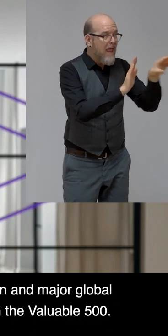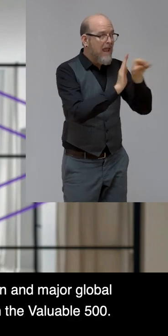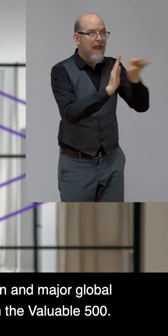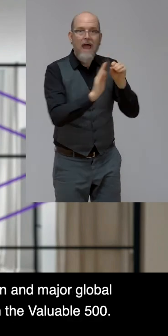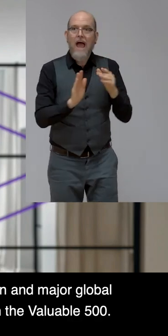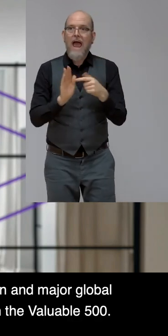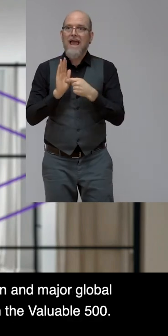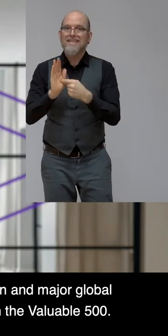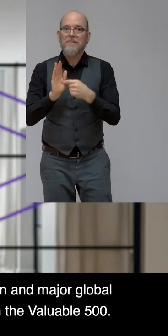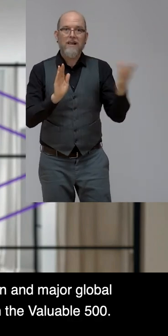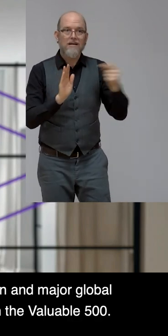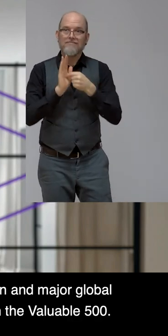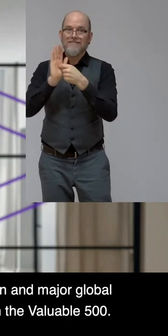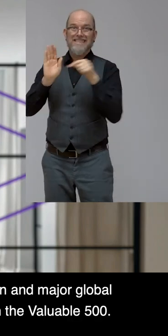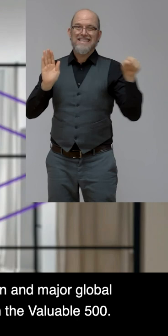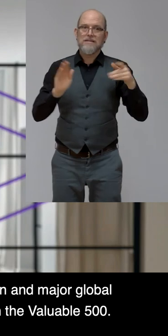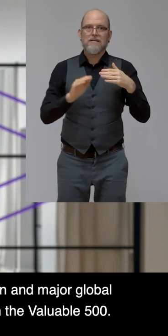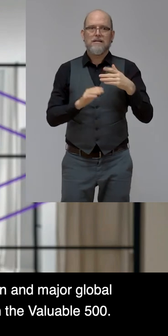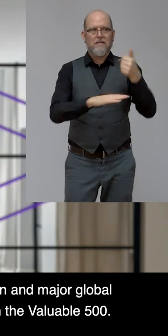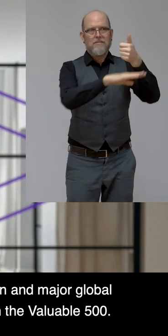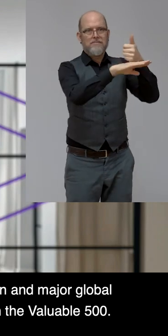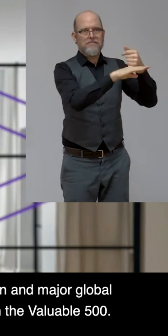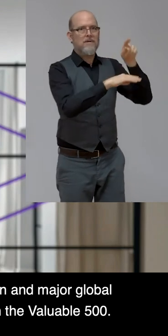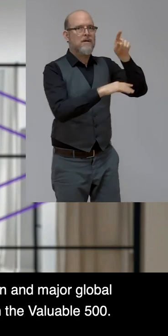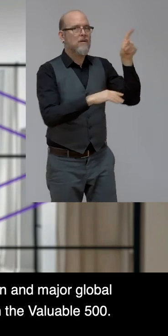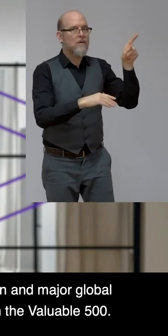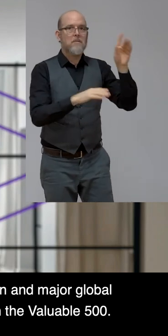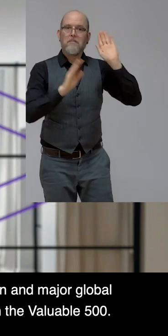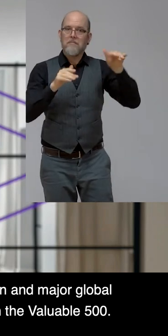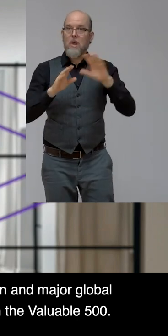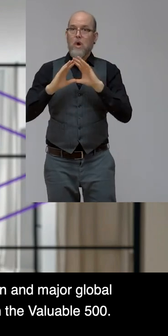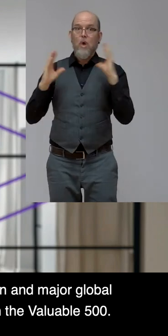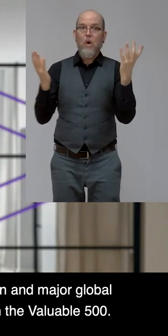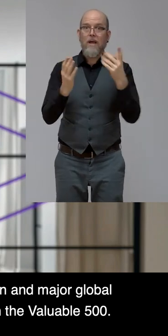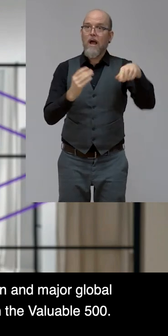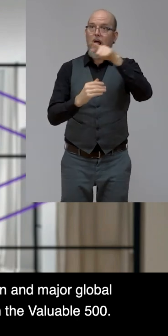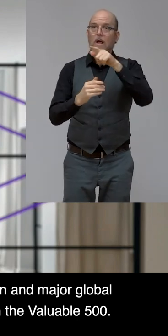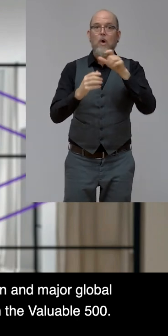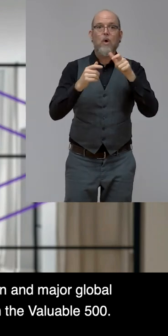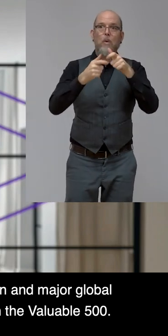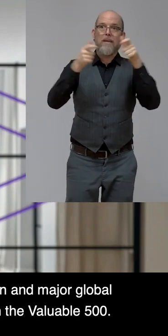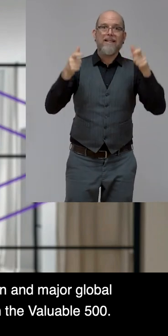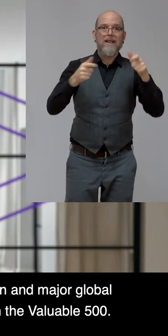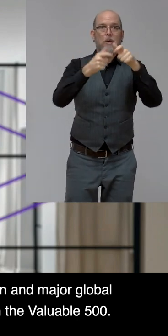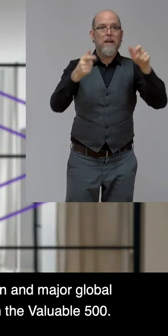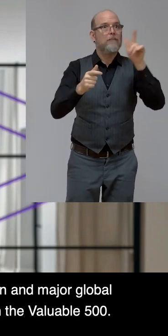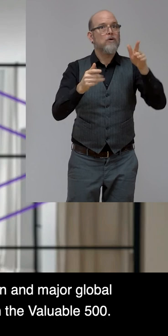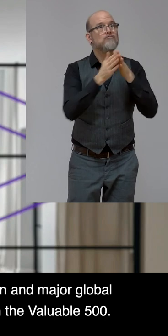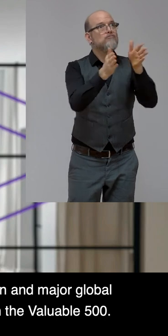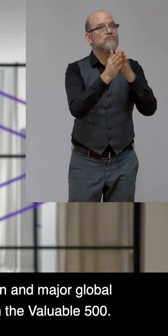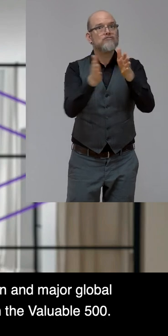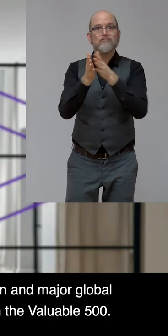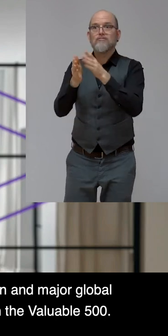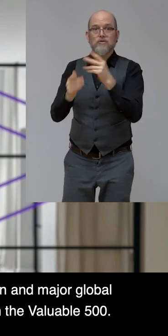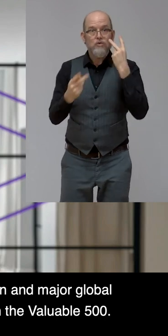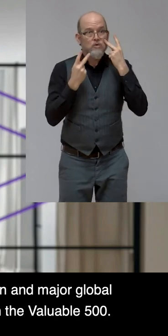executives signing on and major global companies signing on to what Caroline Casey is doing with the, you know, and the West, right, with